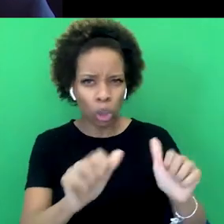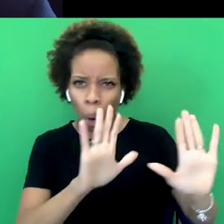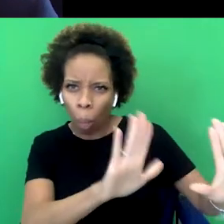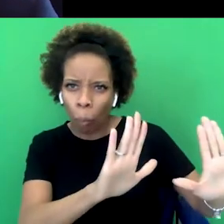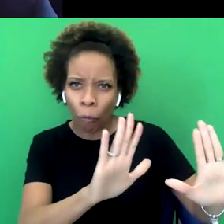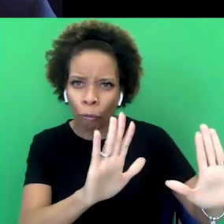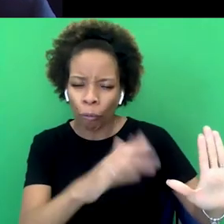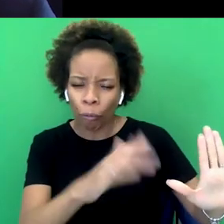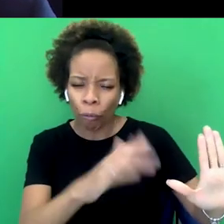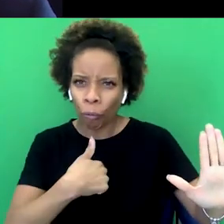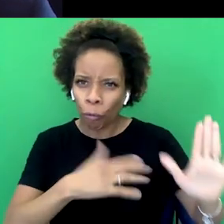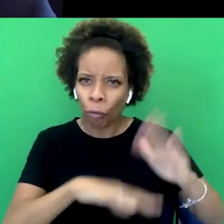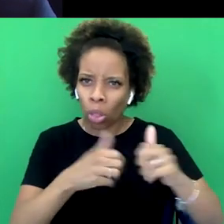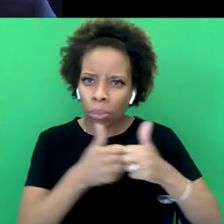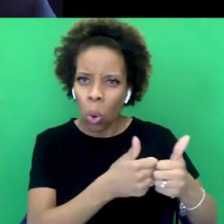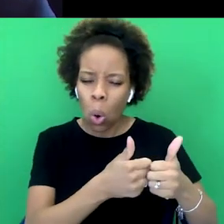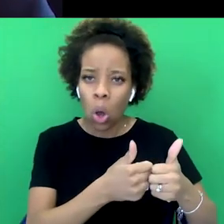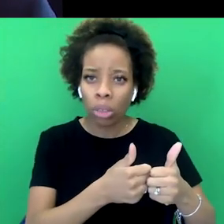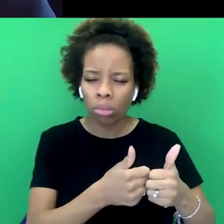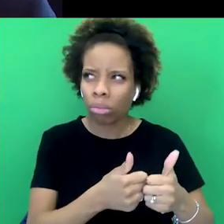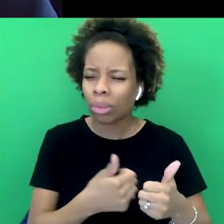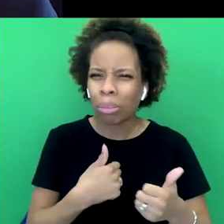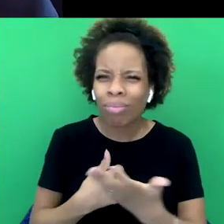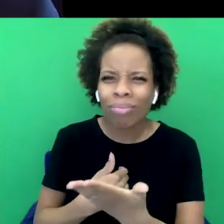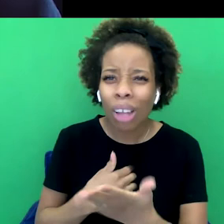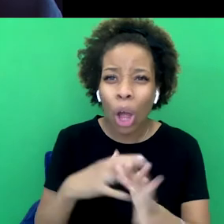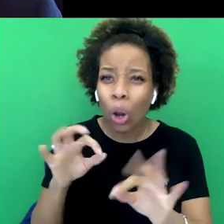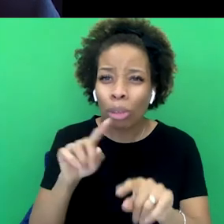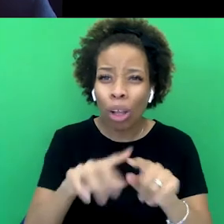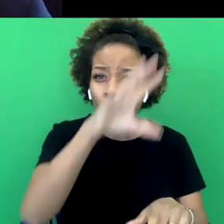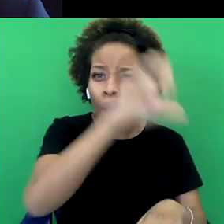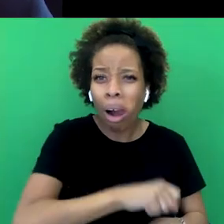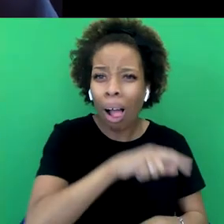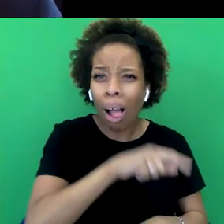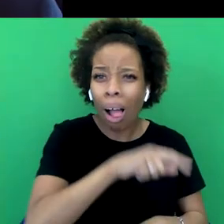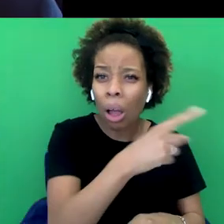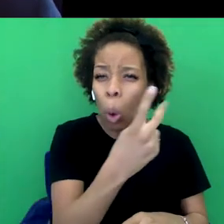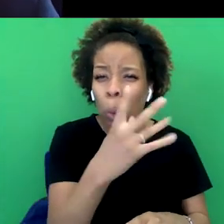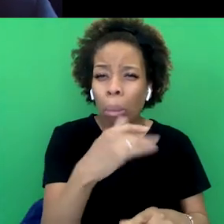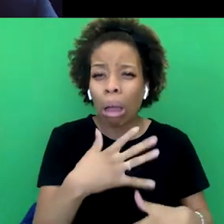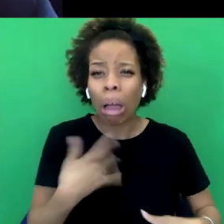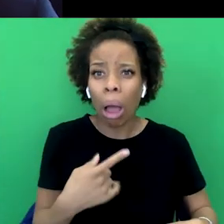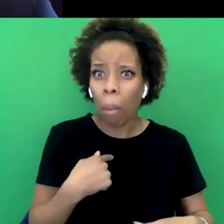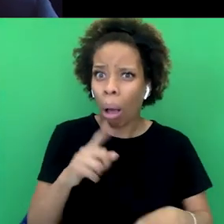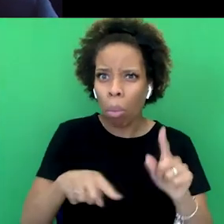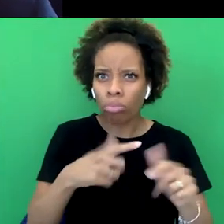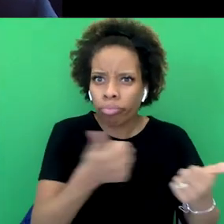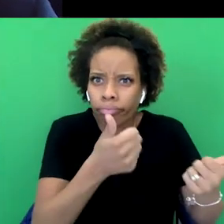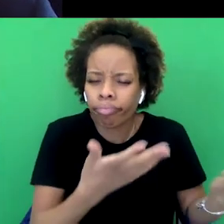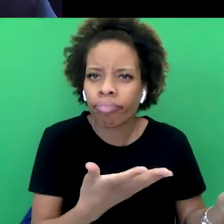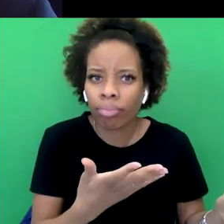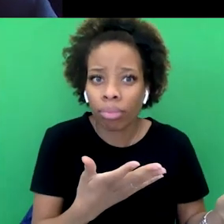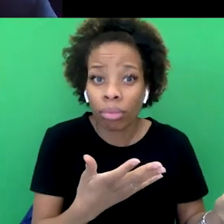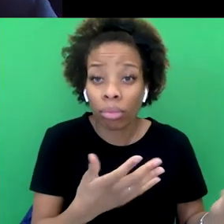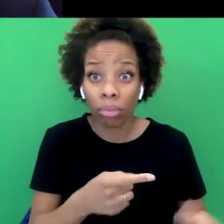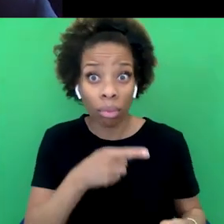apart from maybe one or two extremists, right? But now, you've got a situation where that statue seems to be under permanent police guard